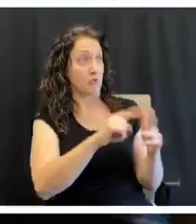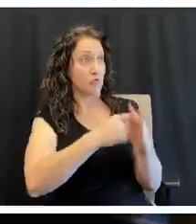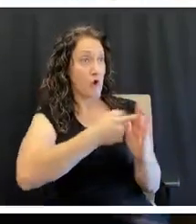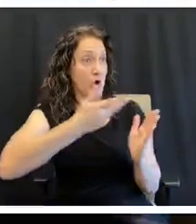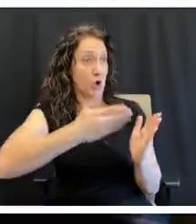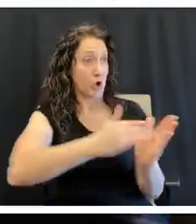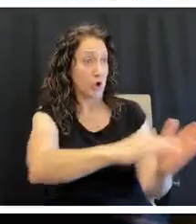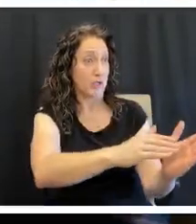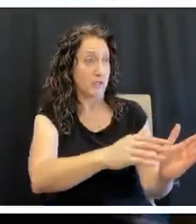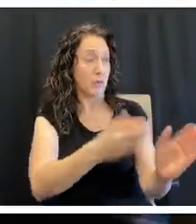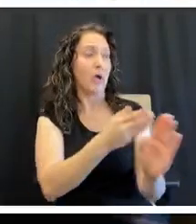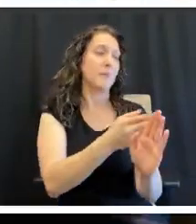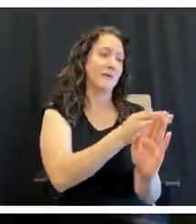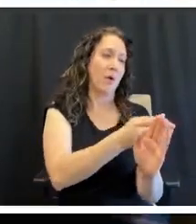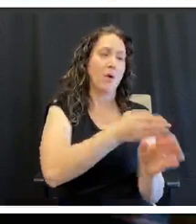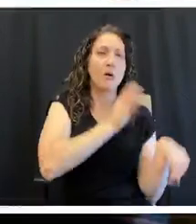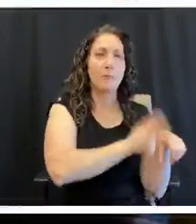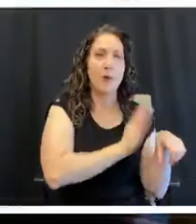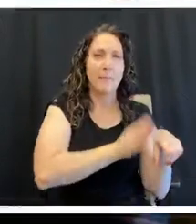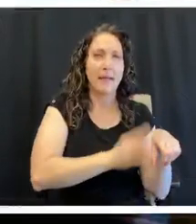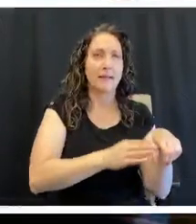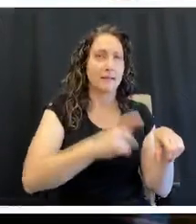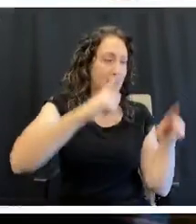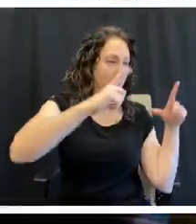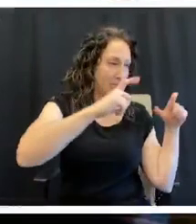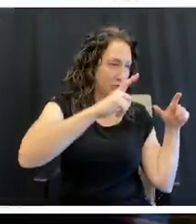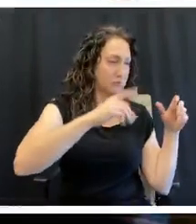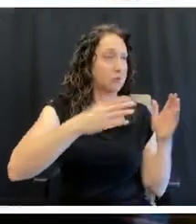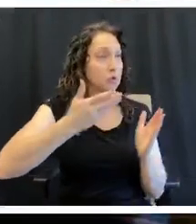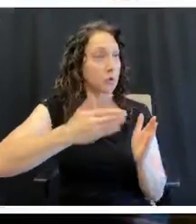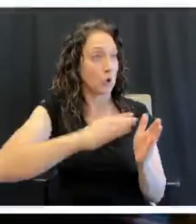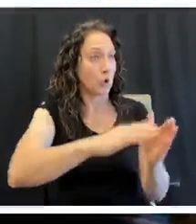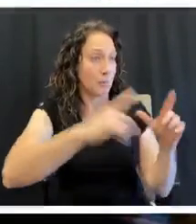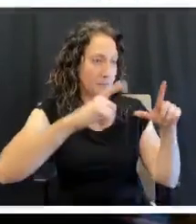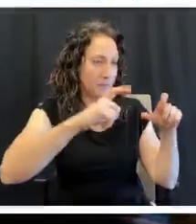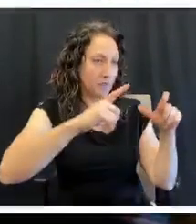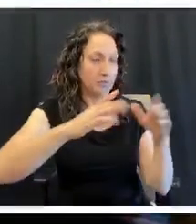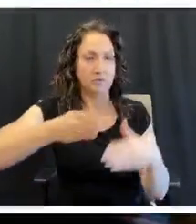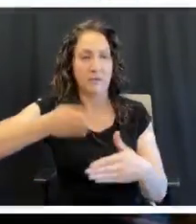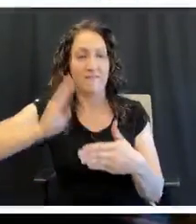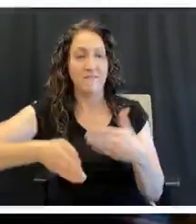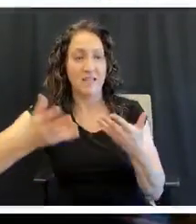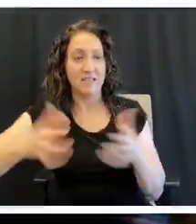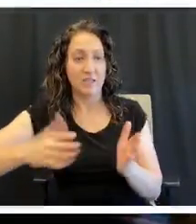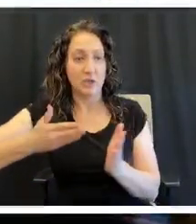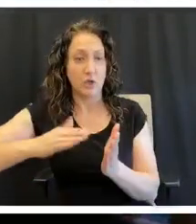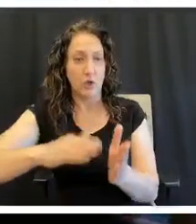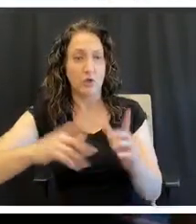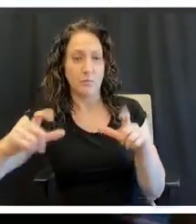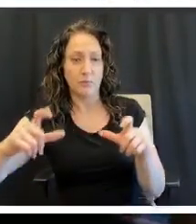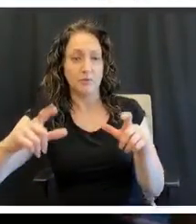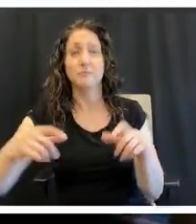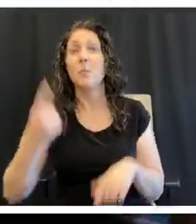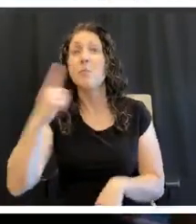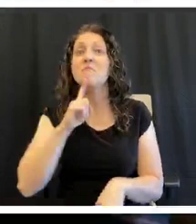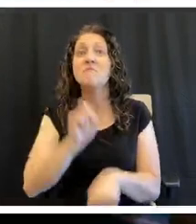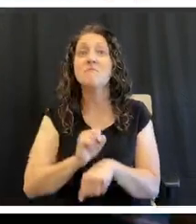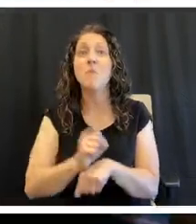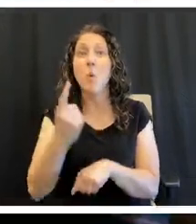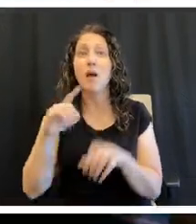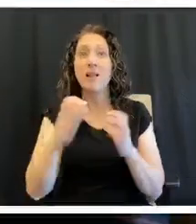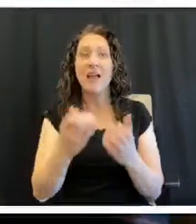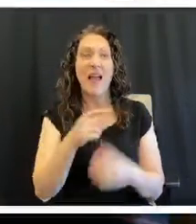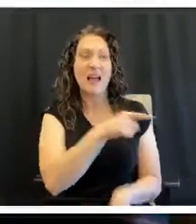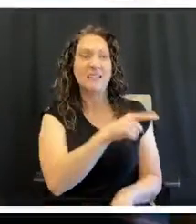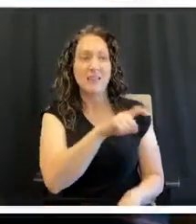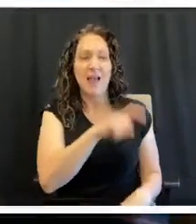prepping, cooking, and then the finished product. In one class, they had to cost out the whole meal. In another class,